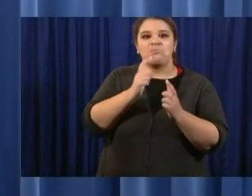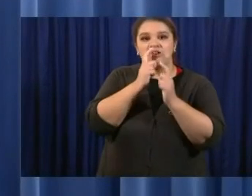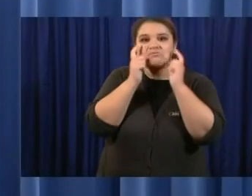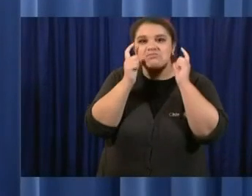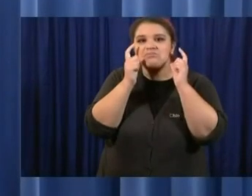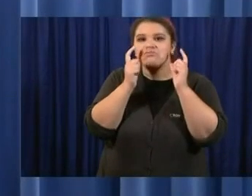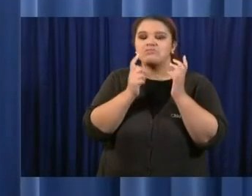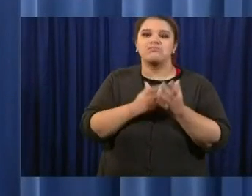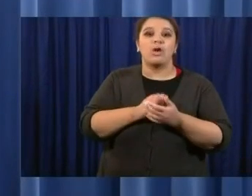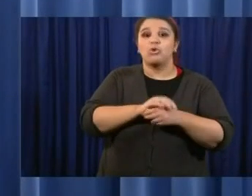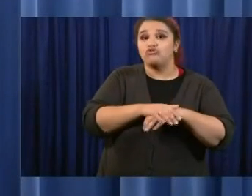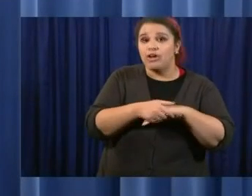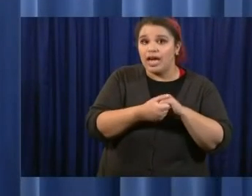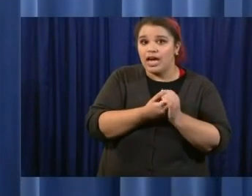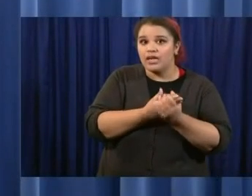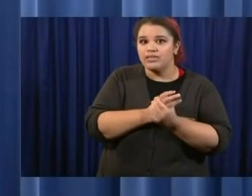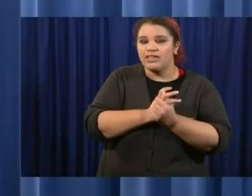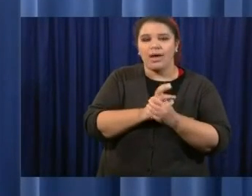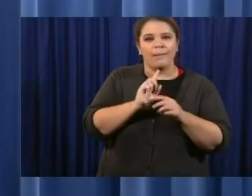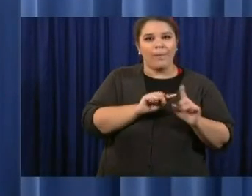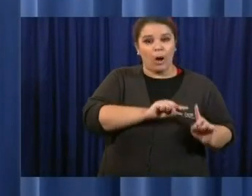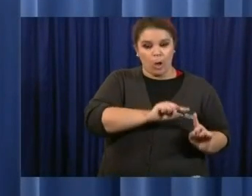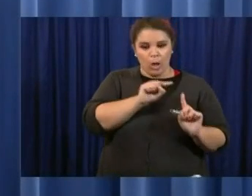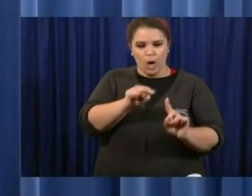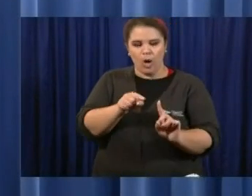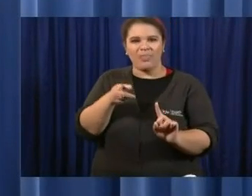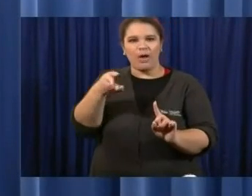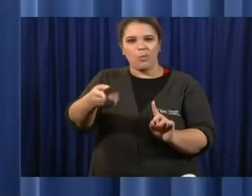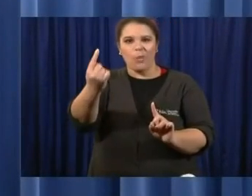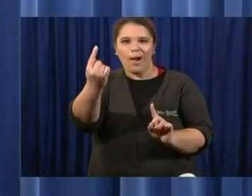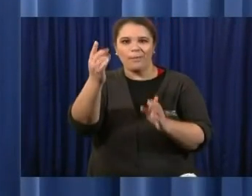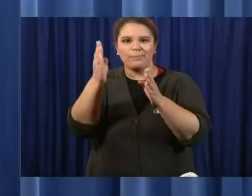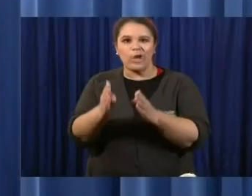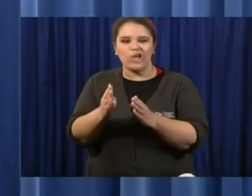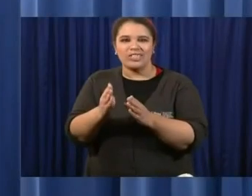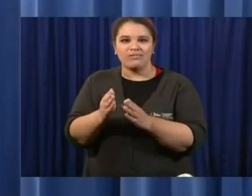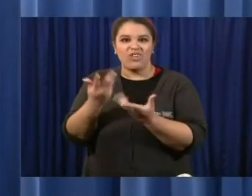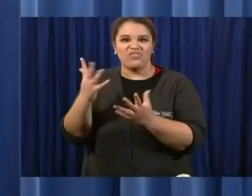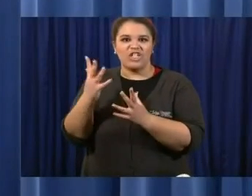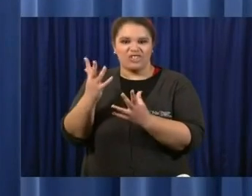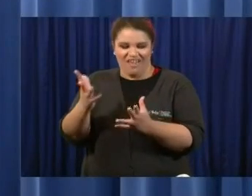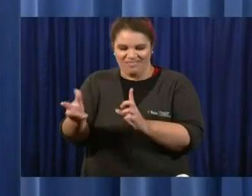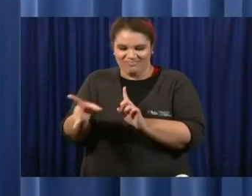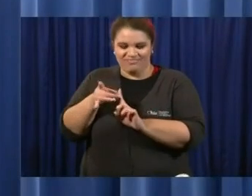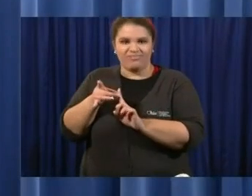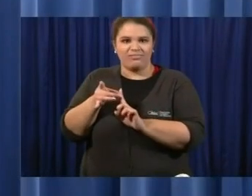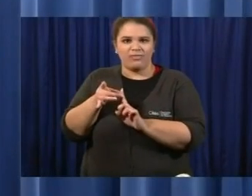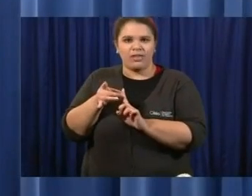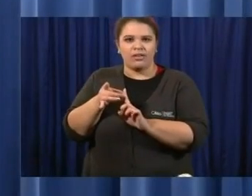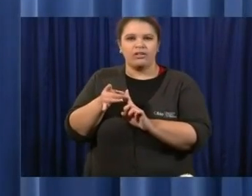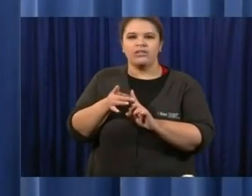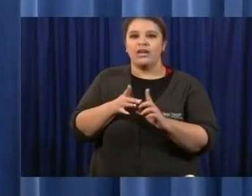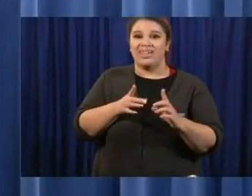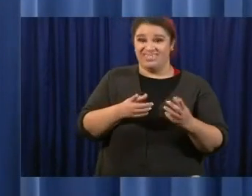open up businesses, we will likely see a spike in cases. What is an acceptable spike? Thank you.